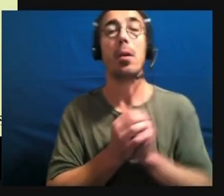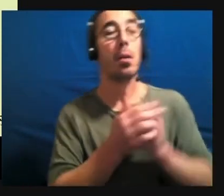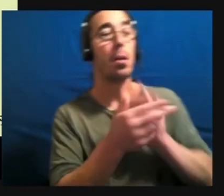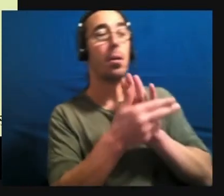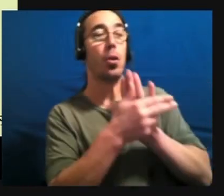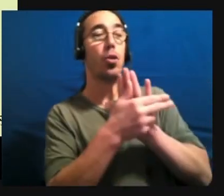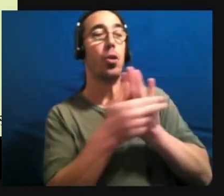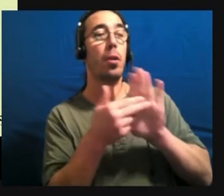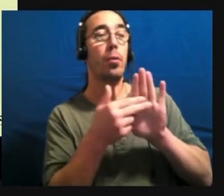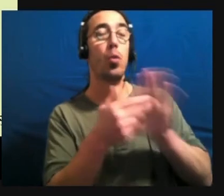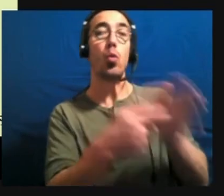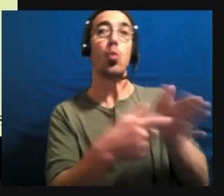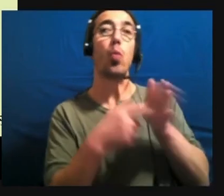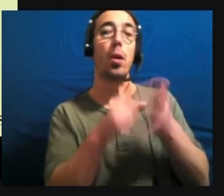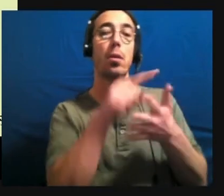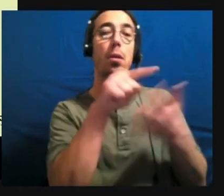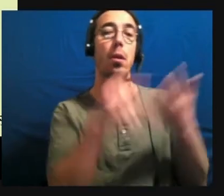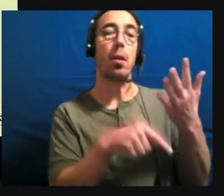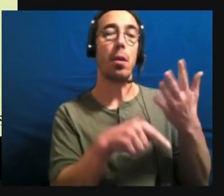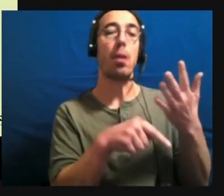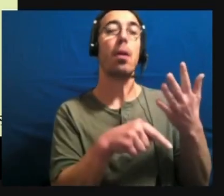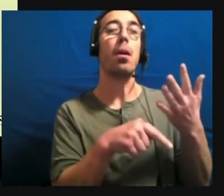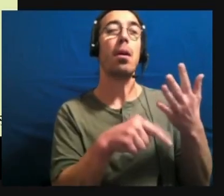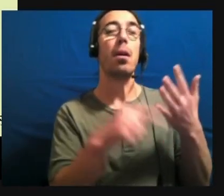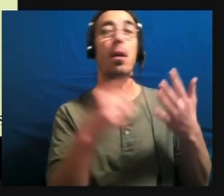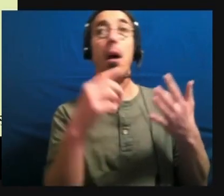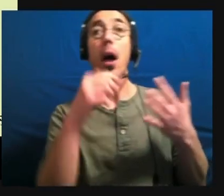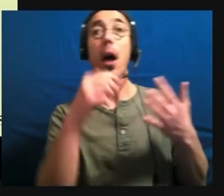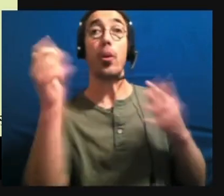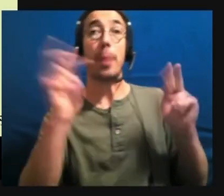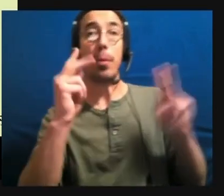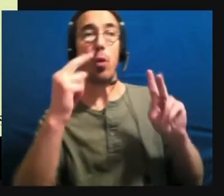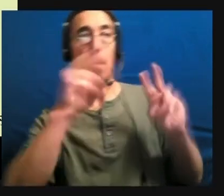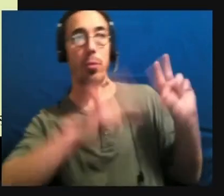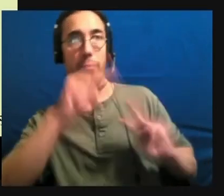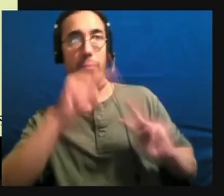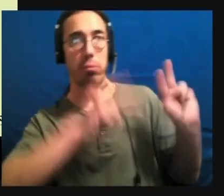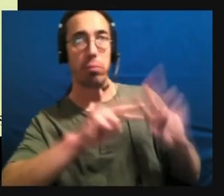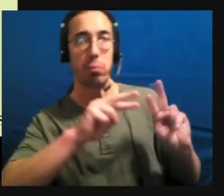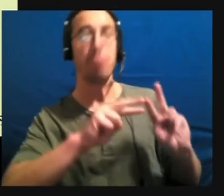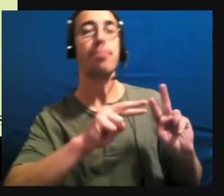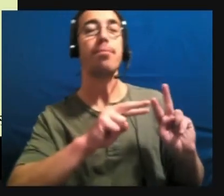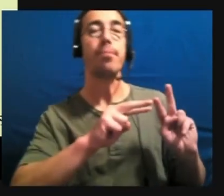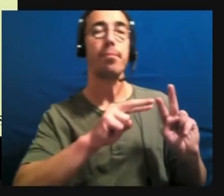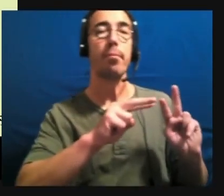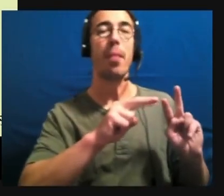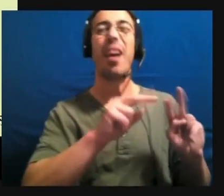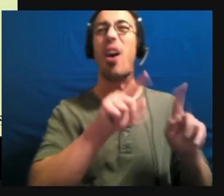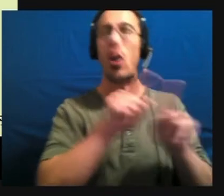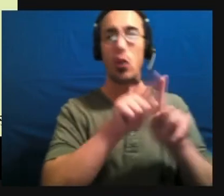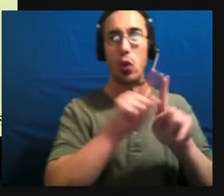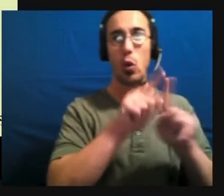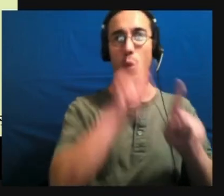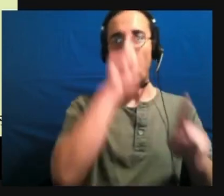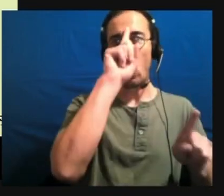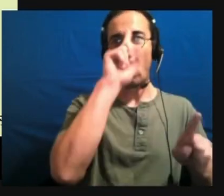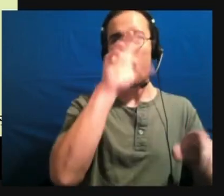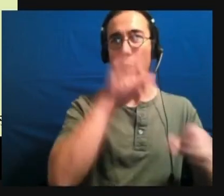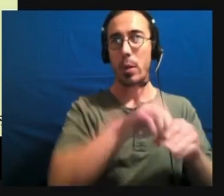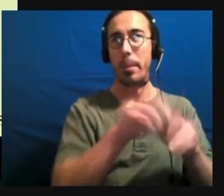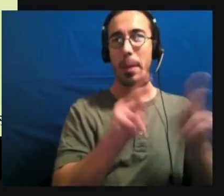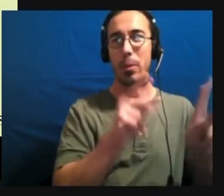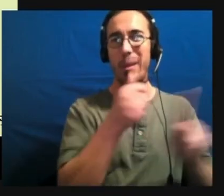are based on outside in observations of autistic people who are in distress. Okay. So,